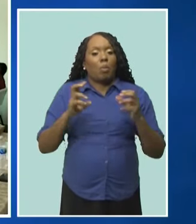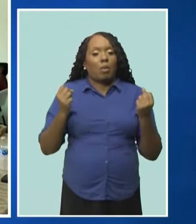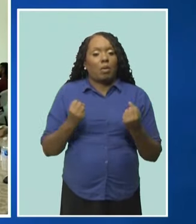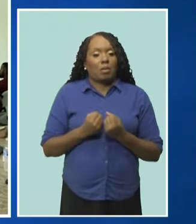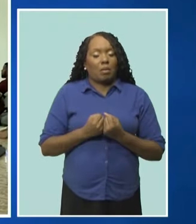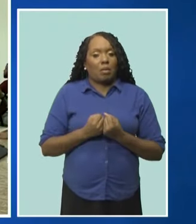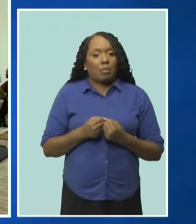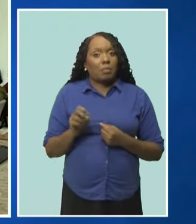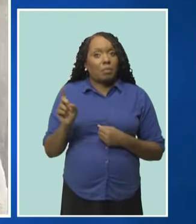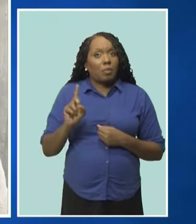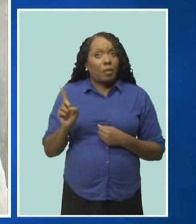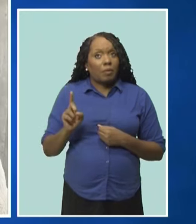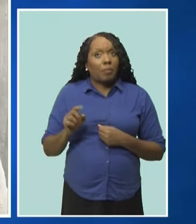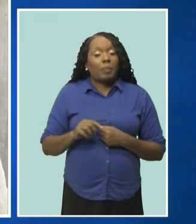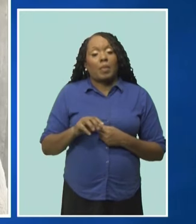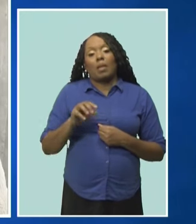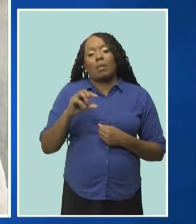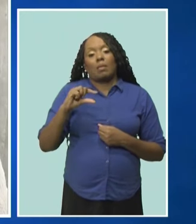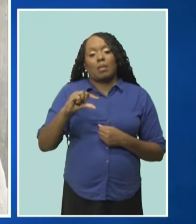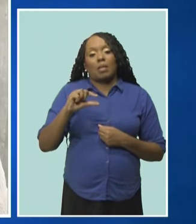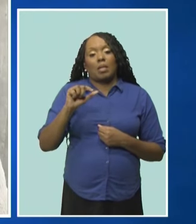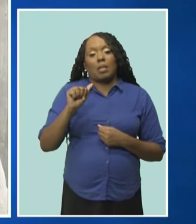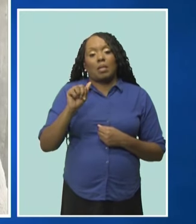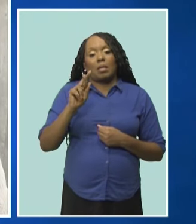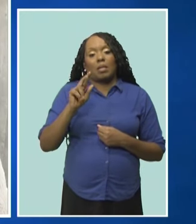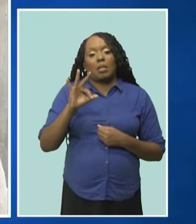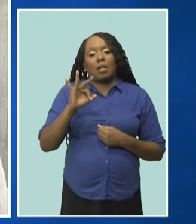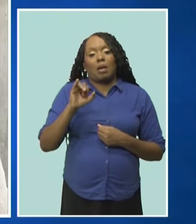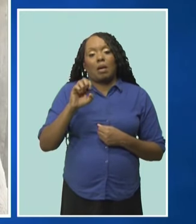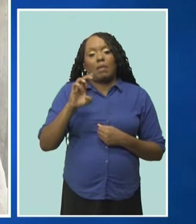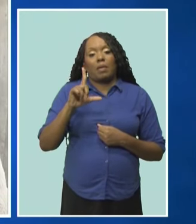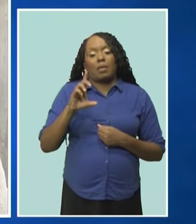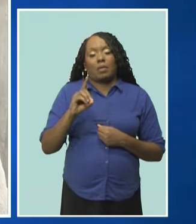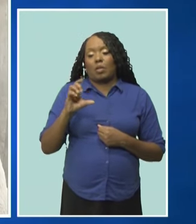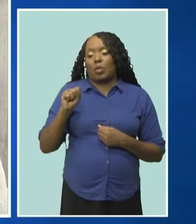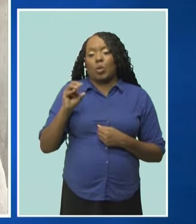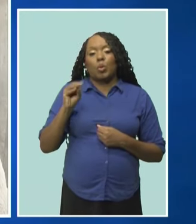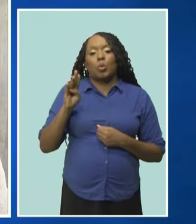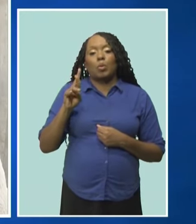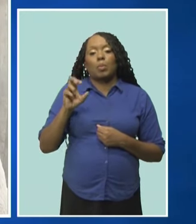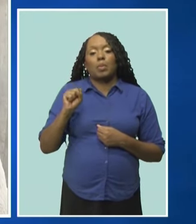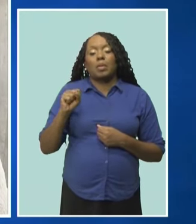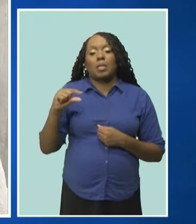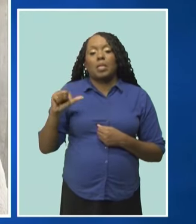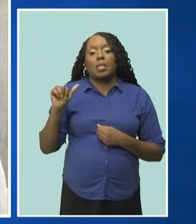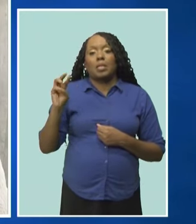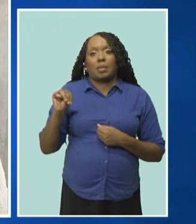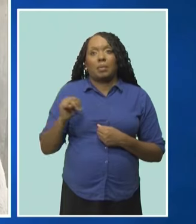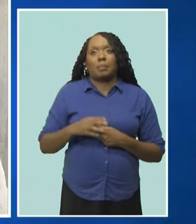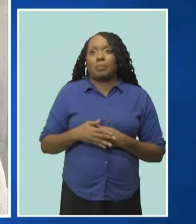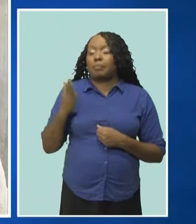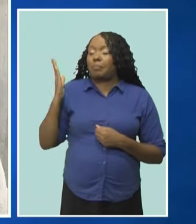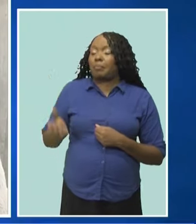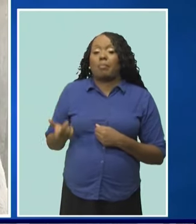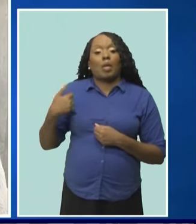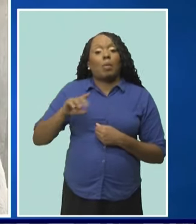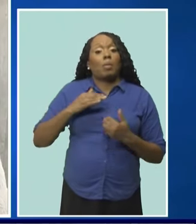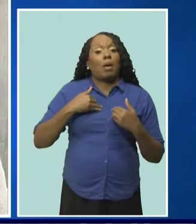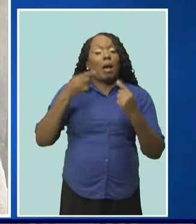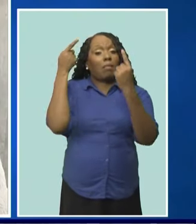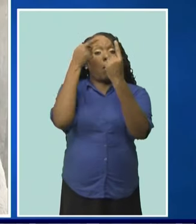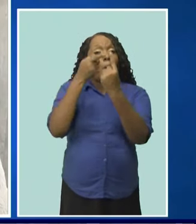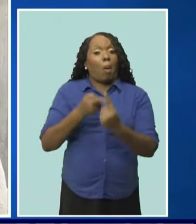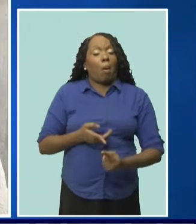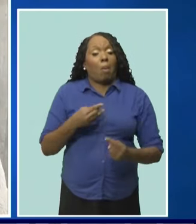Today we're faced with growing cyber threats and foremost in our goals and strategies is the responsibility